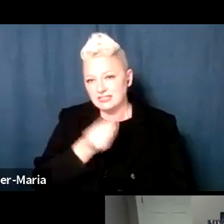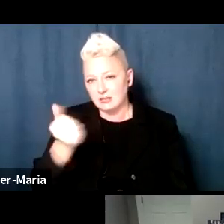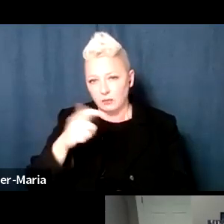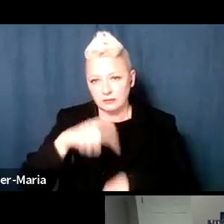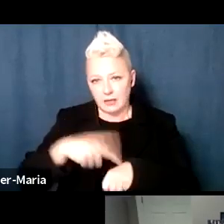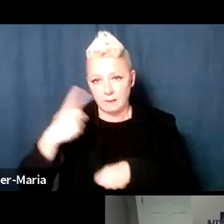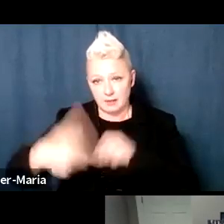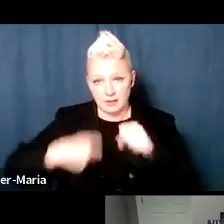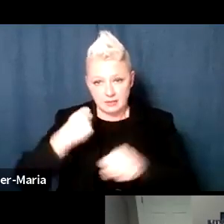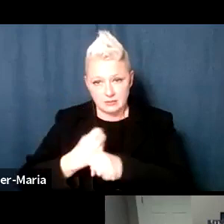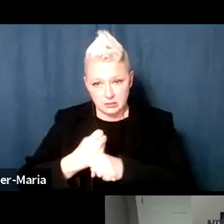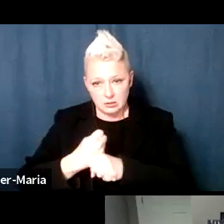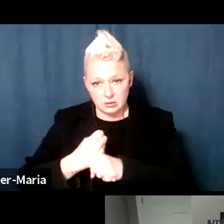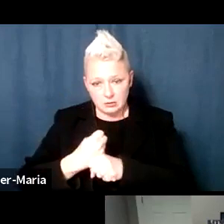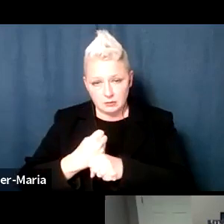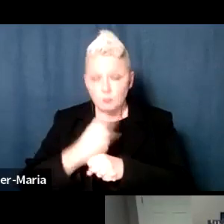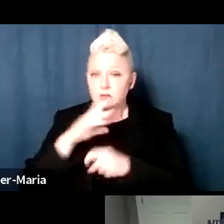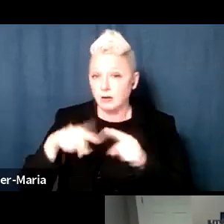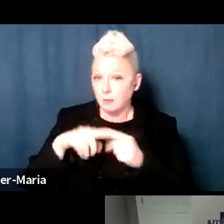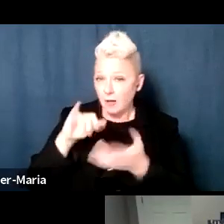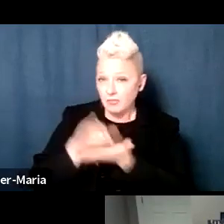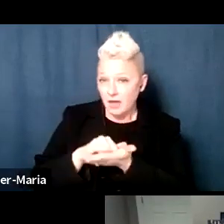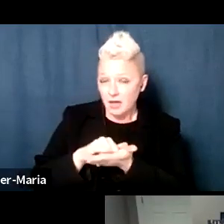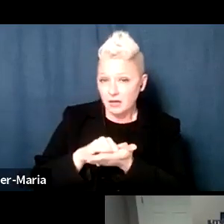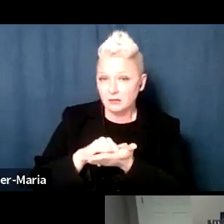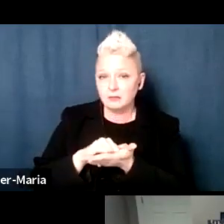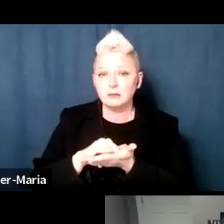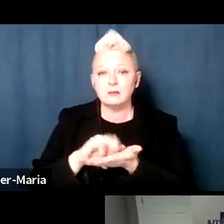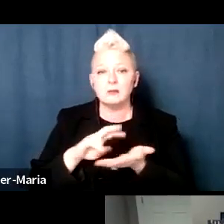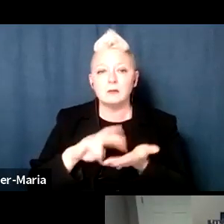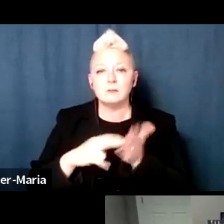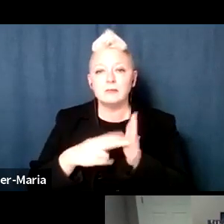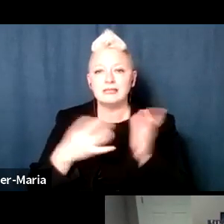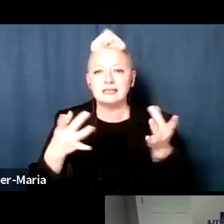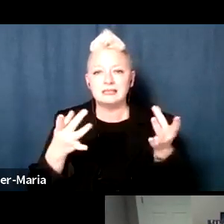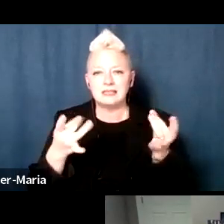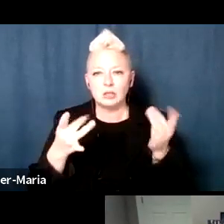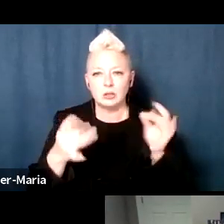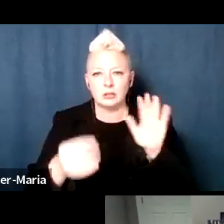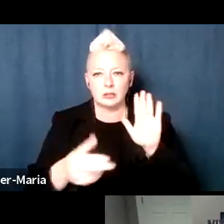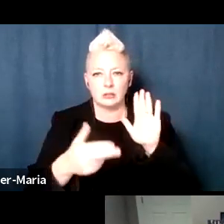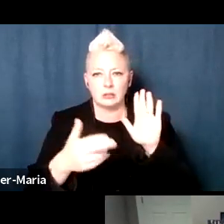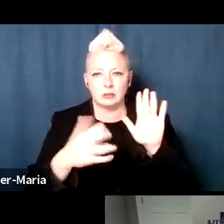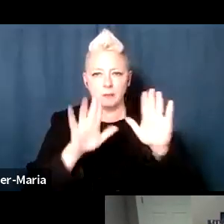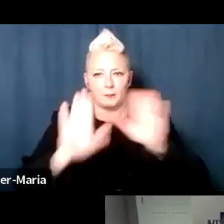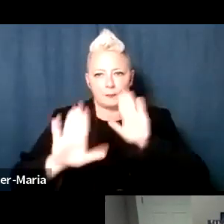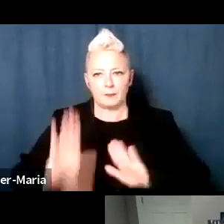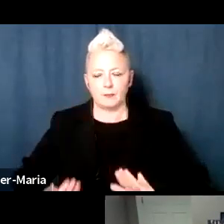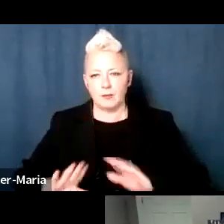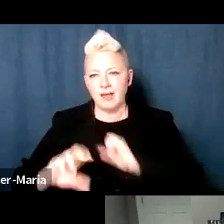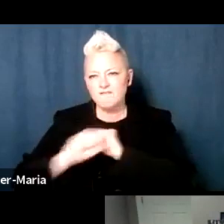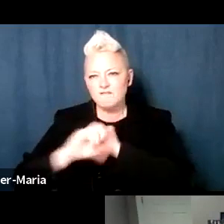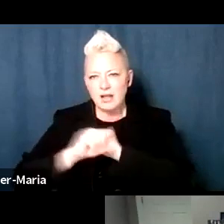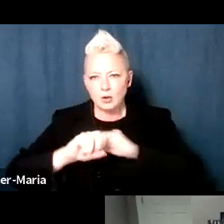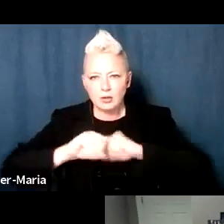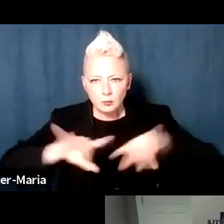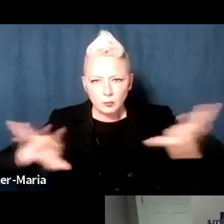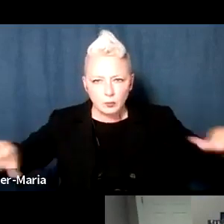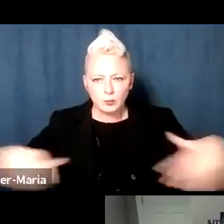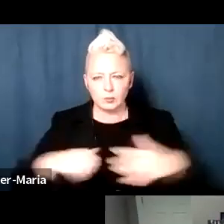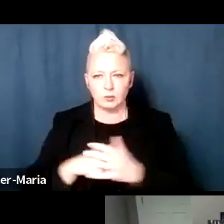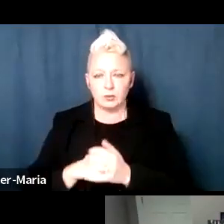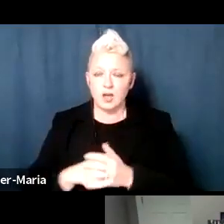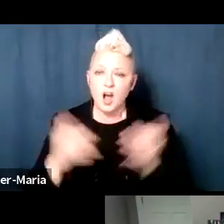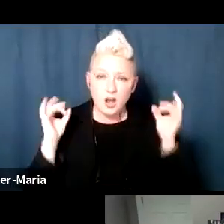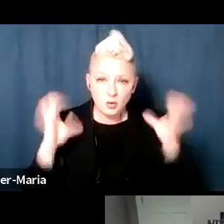past year. And when we're talking about that, we're talking about stickering and flyering. These are particularly heinous, where white supremacist